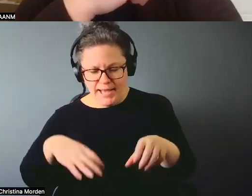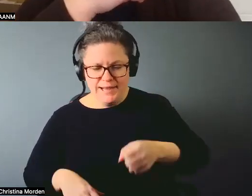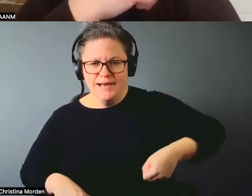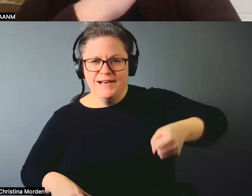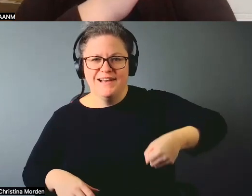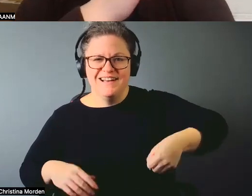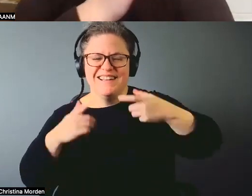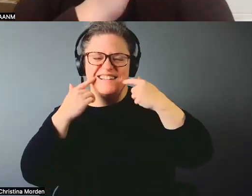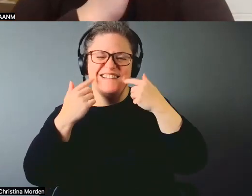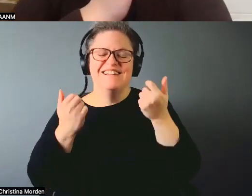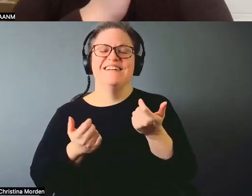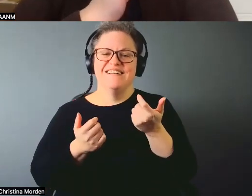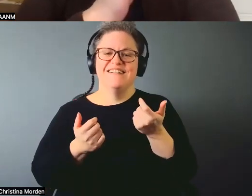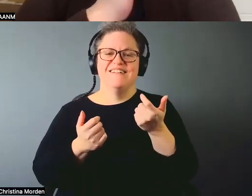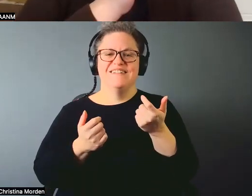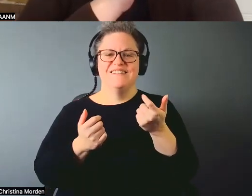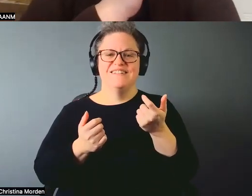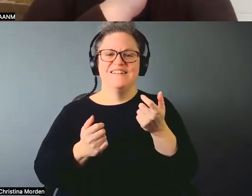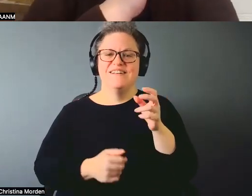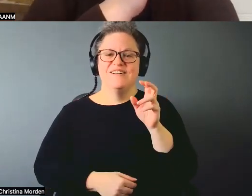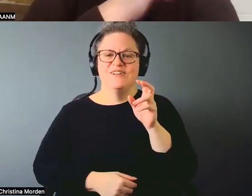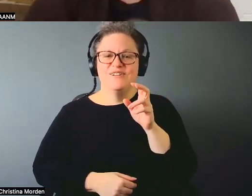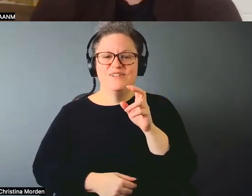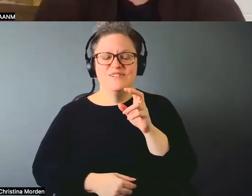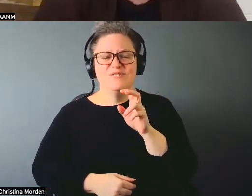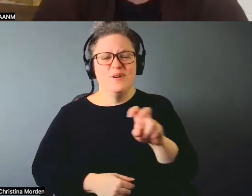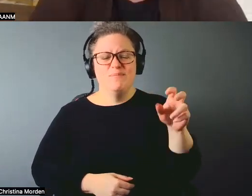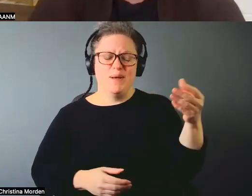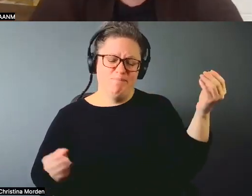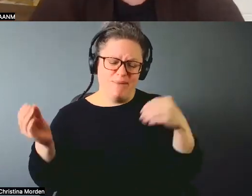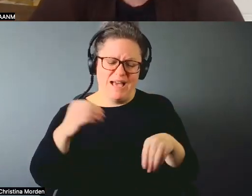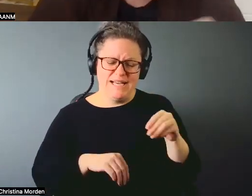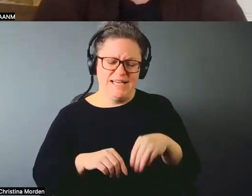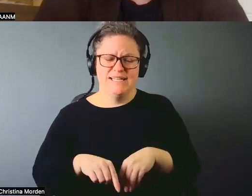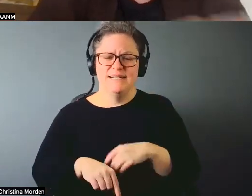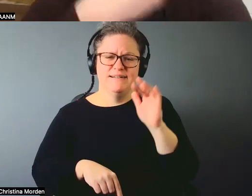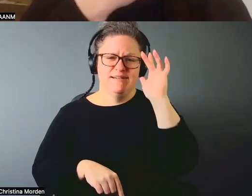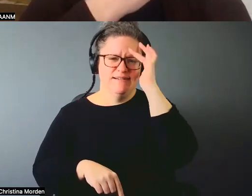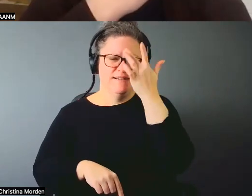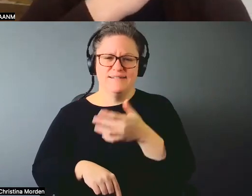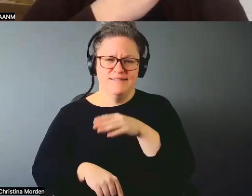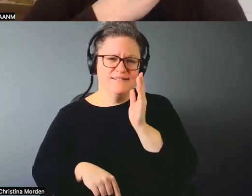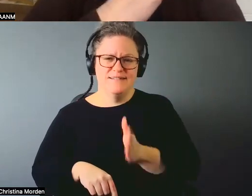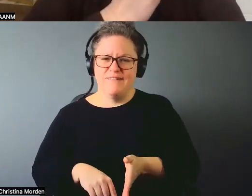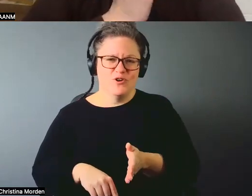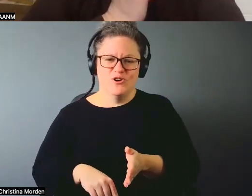and and packing, you know, it's just like this huge. Are you ever done right until you actually get on the